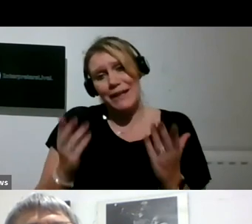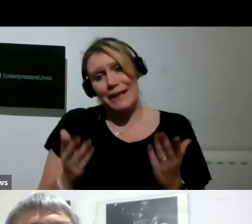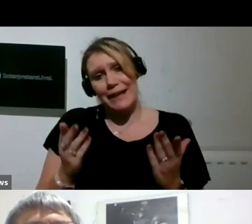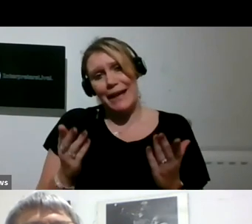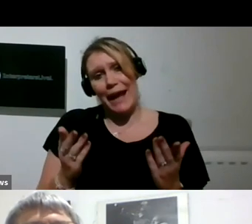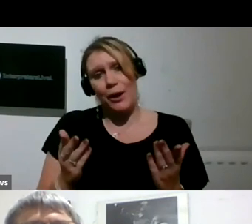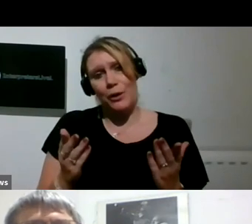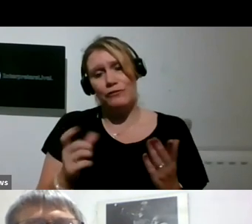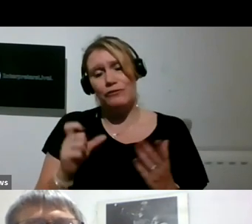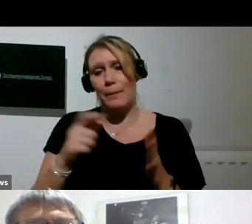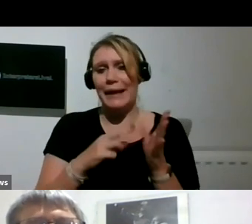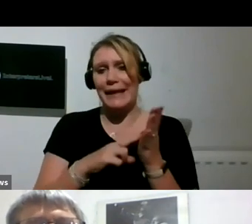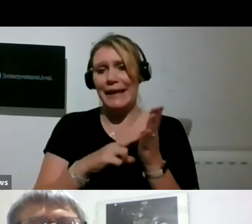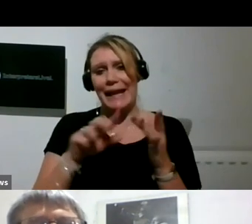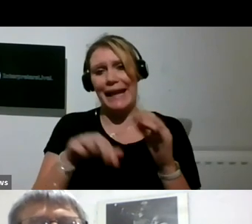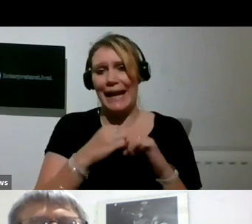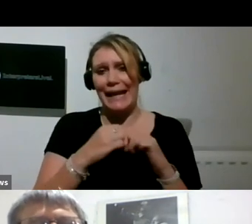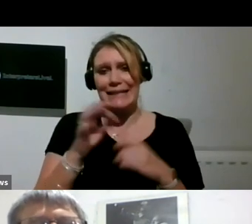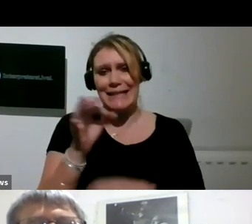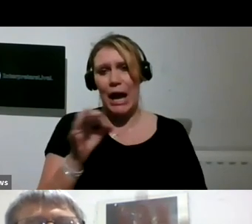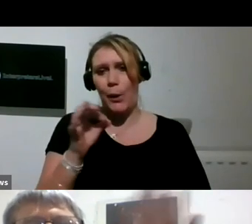Canning Town in Newham.